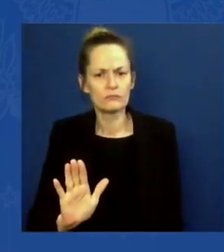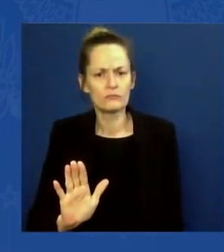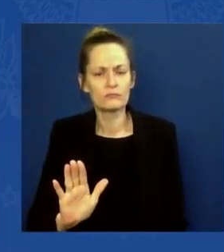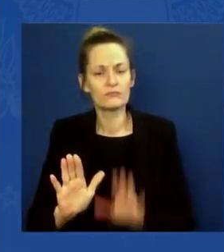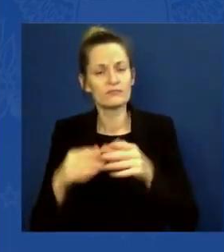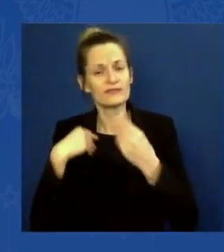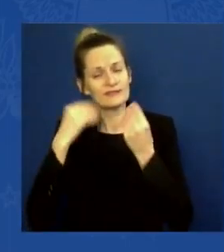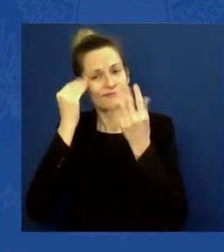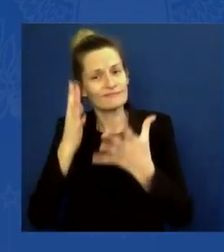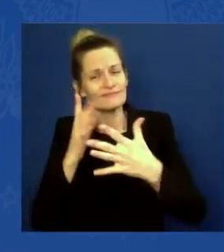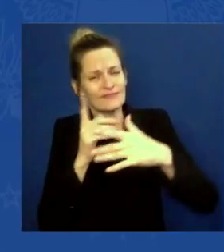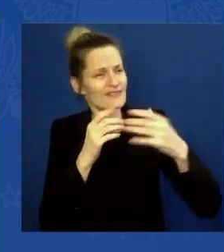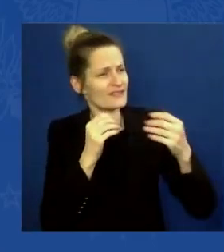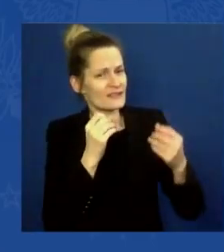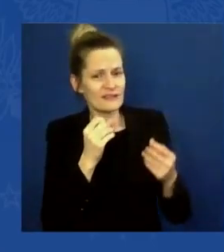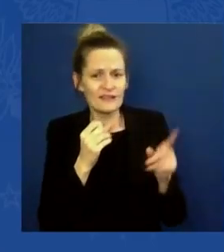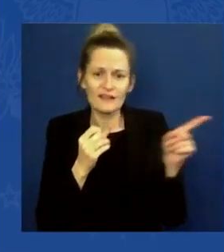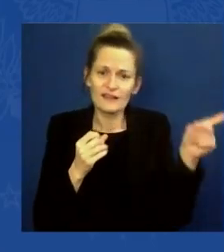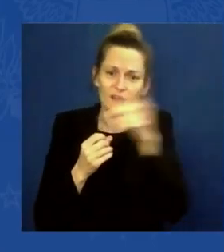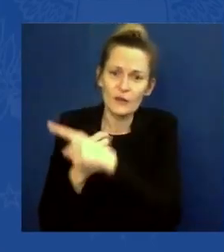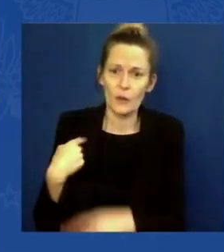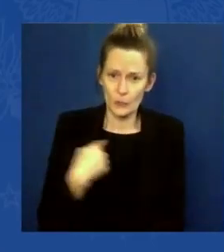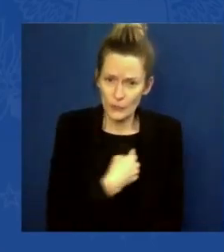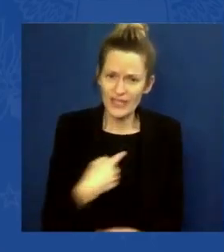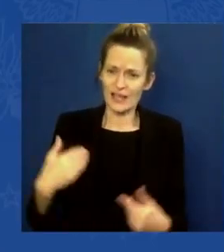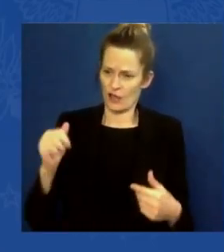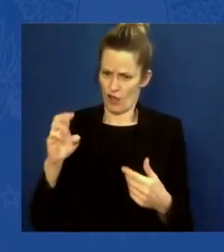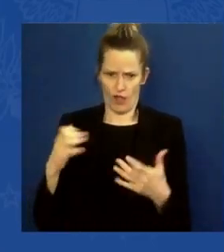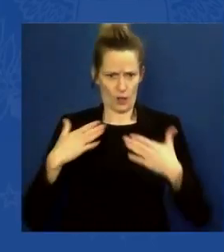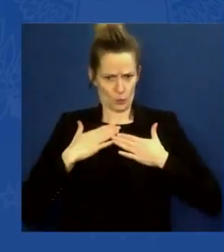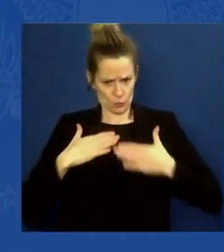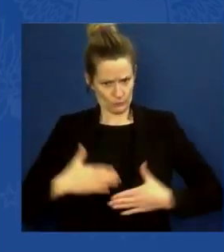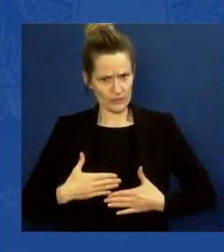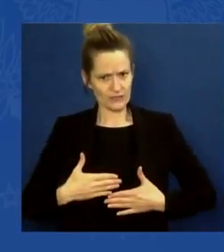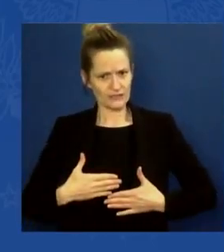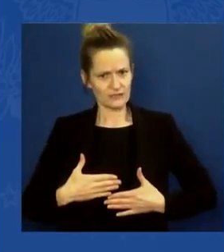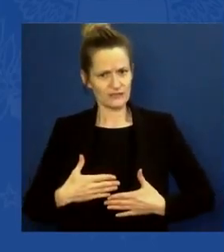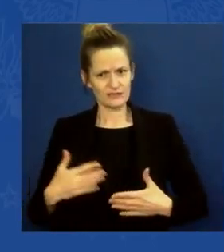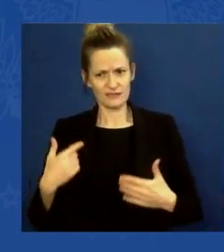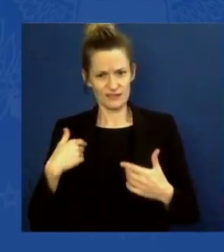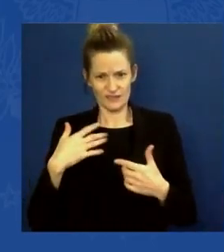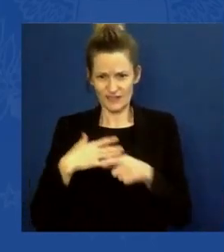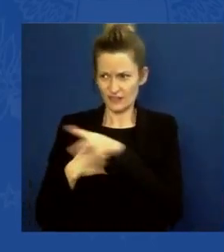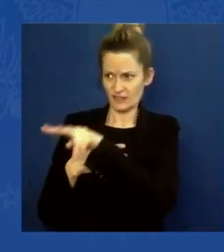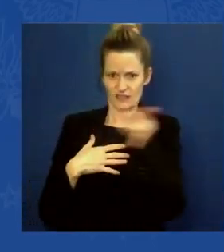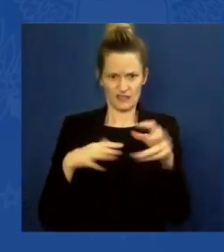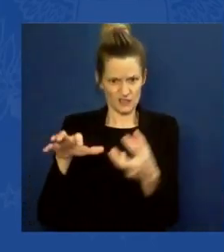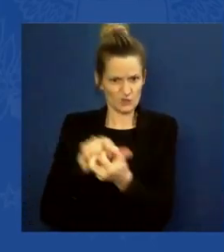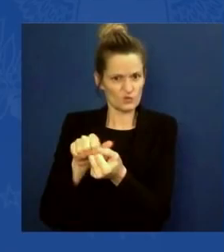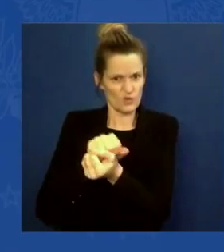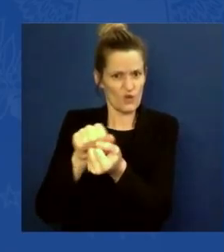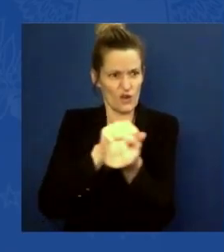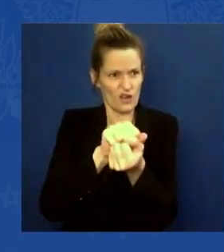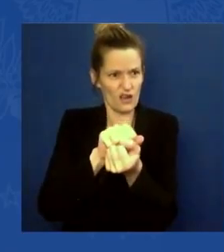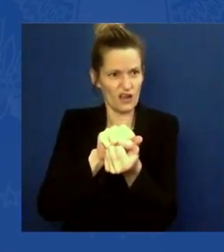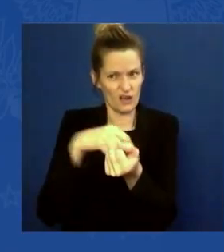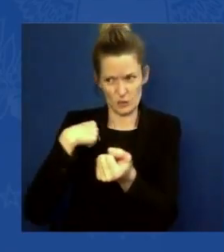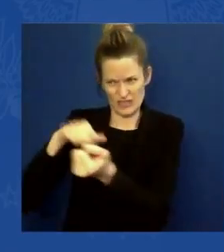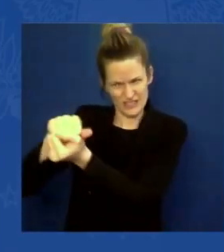solved by humans. I've set a course for the United States to achieve 50 to 52 percent